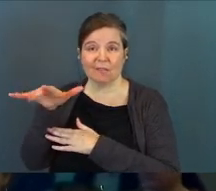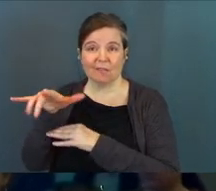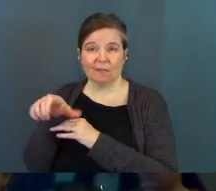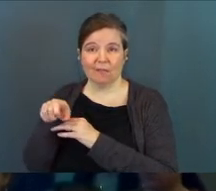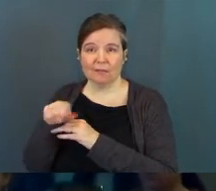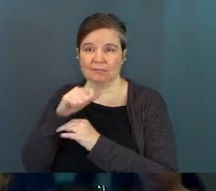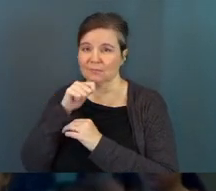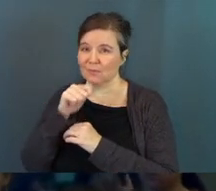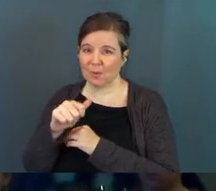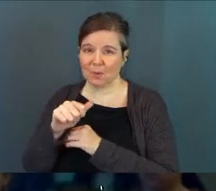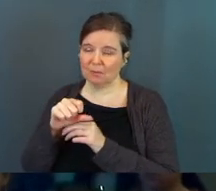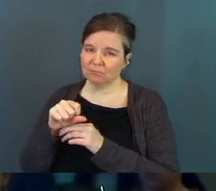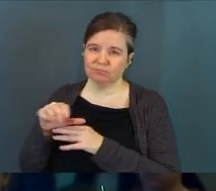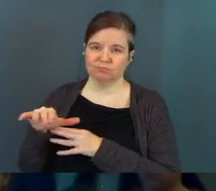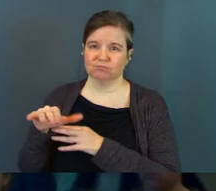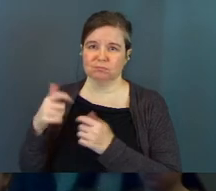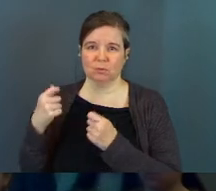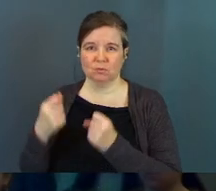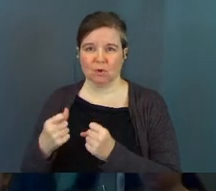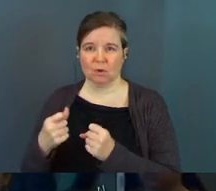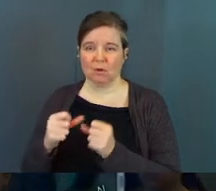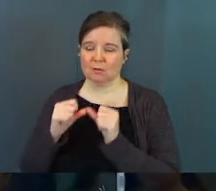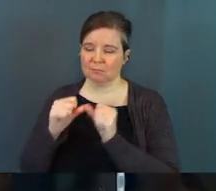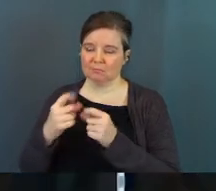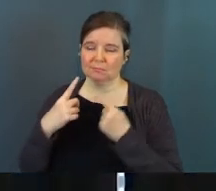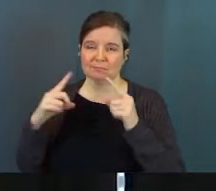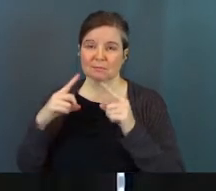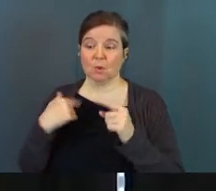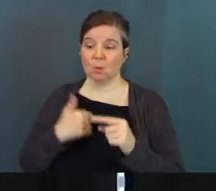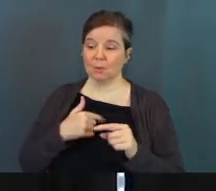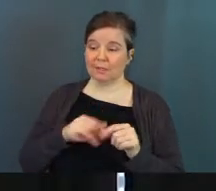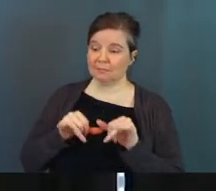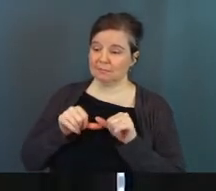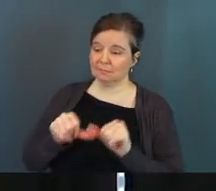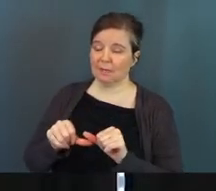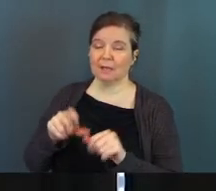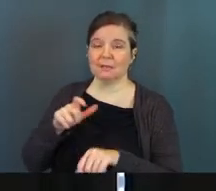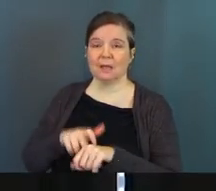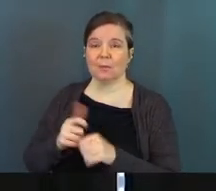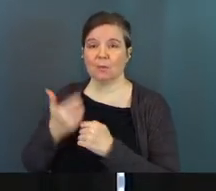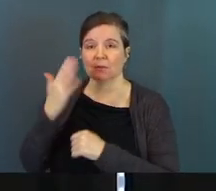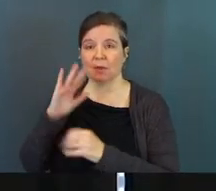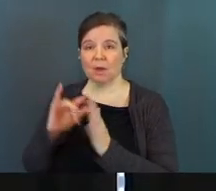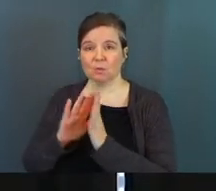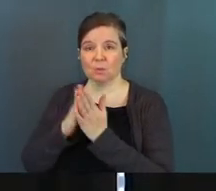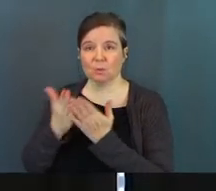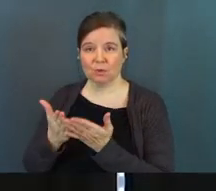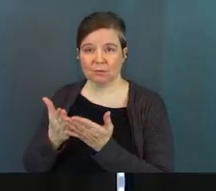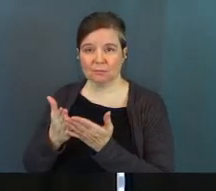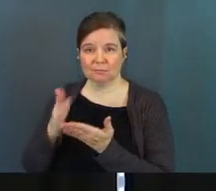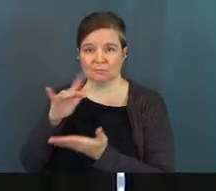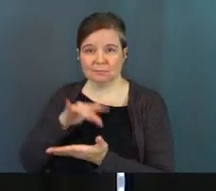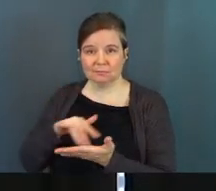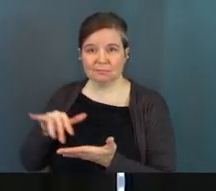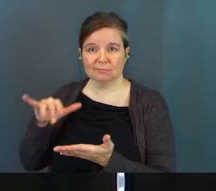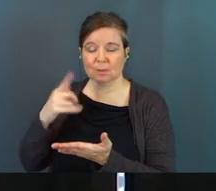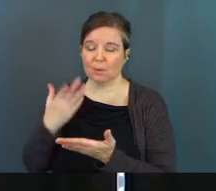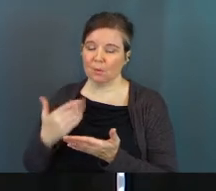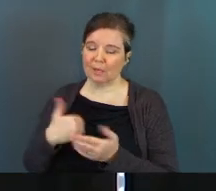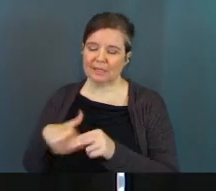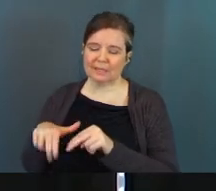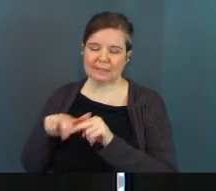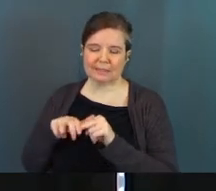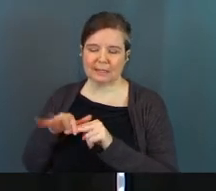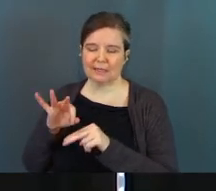We need to spend time in God's Word. It is one way, again, that we can